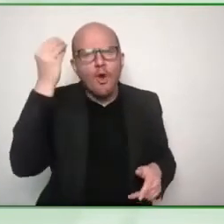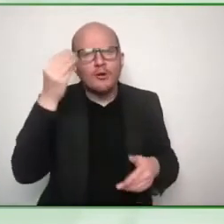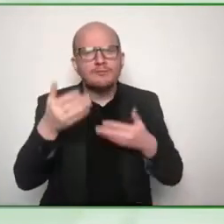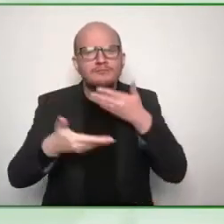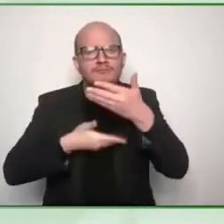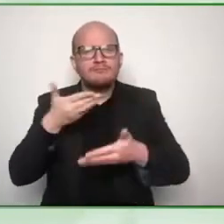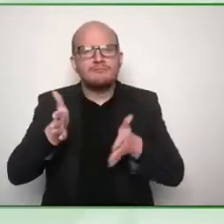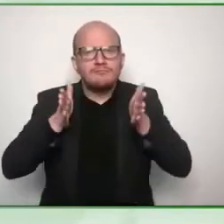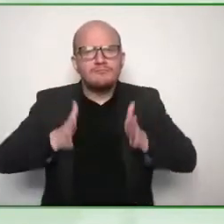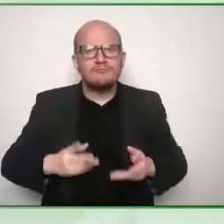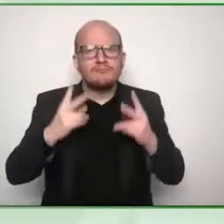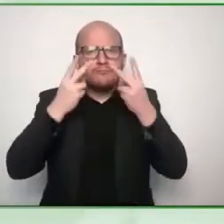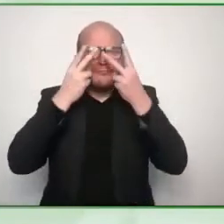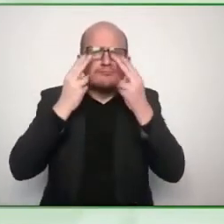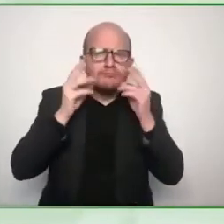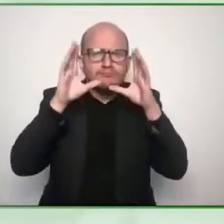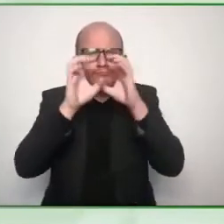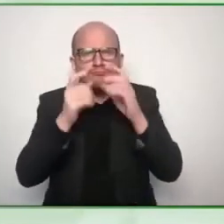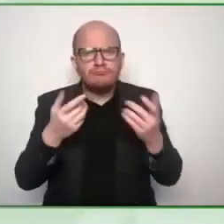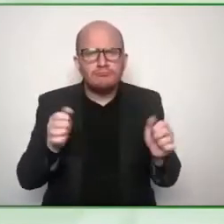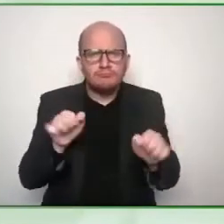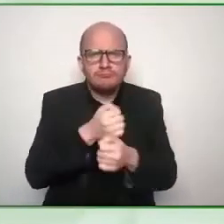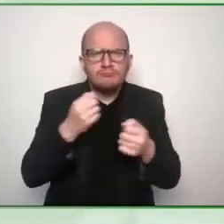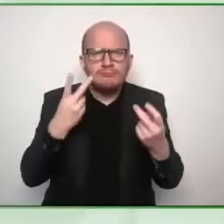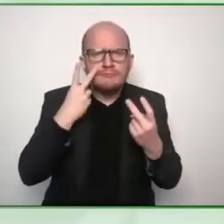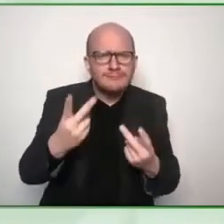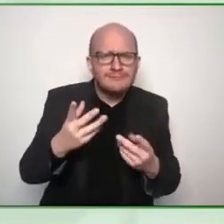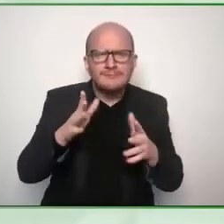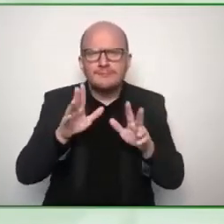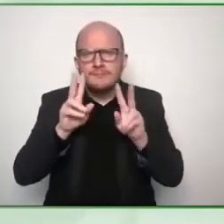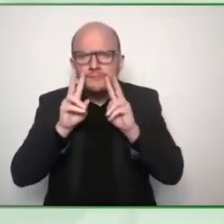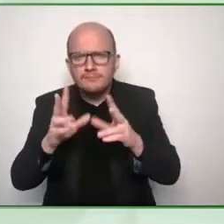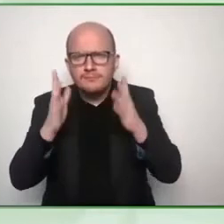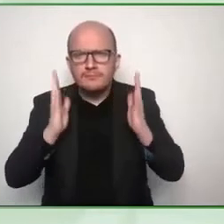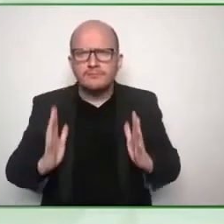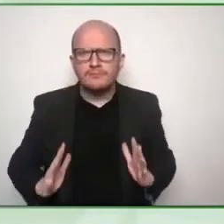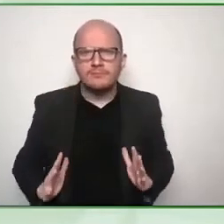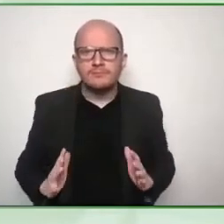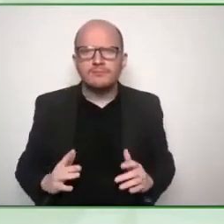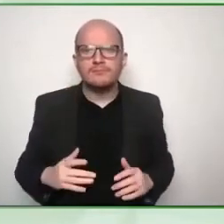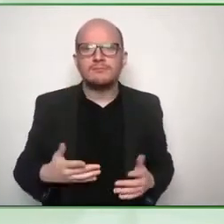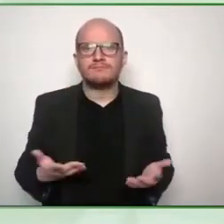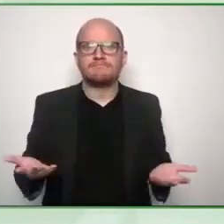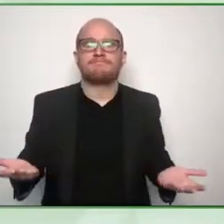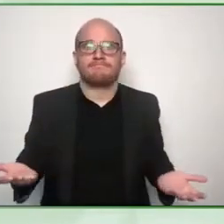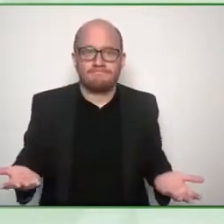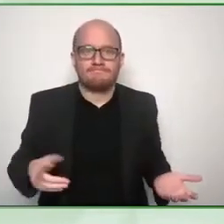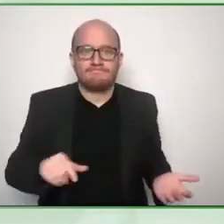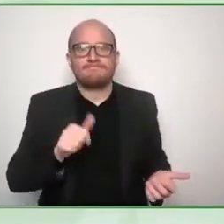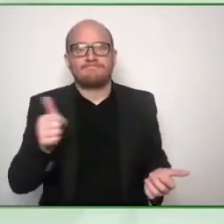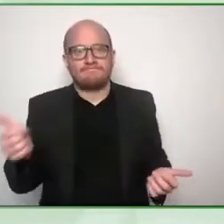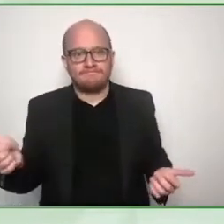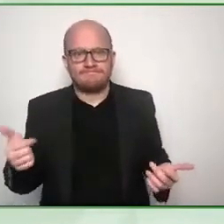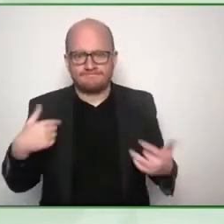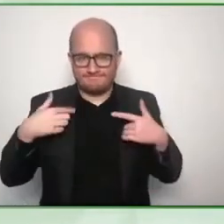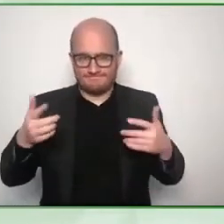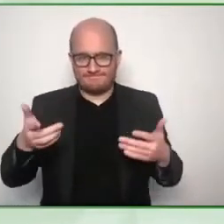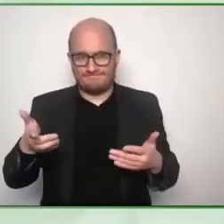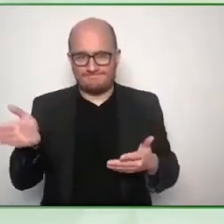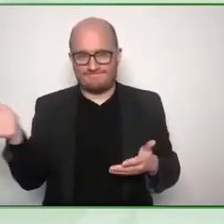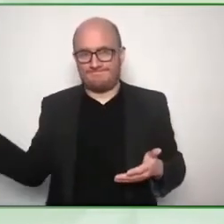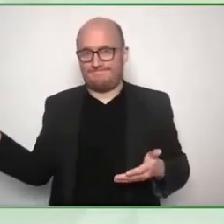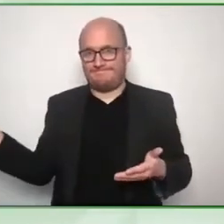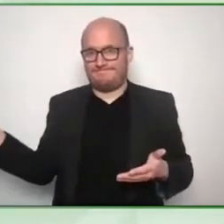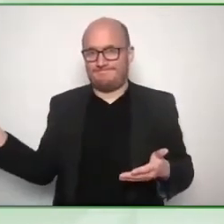definitely uh um instead of uh robin's receding i'm definitely receded uh of uh a white male